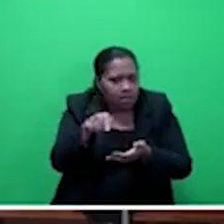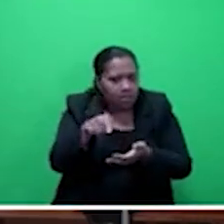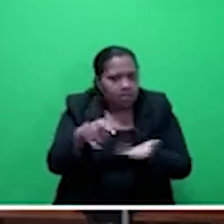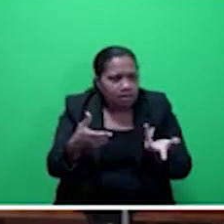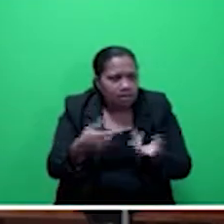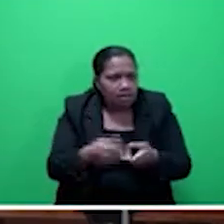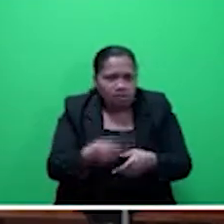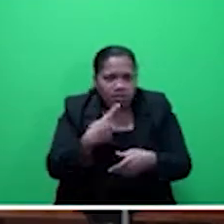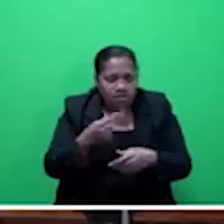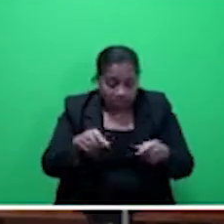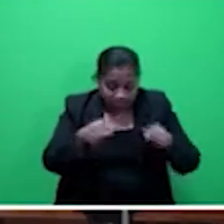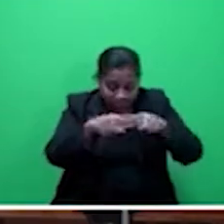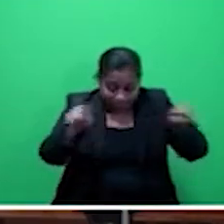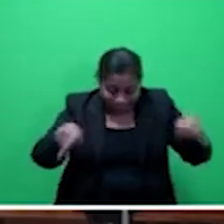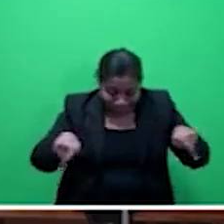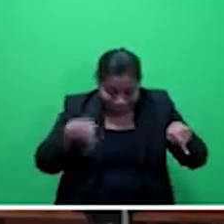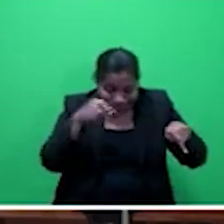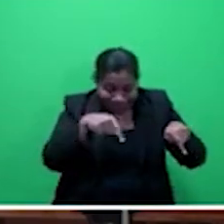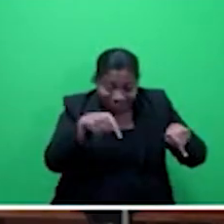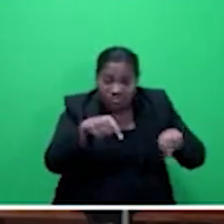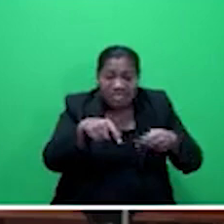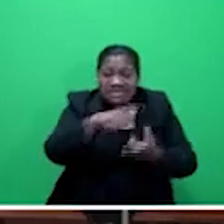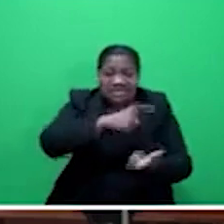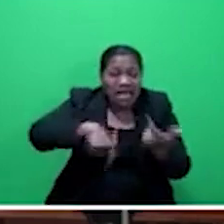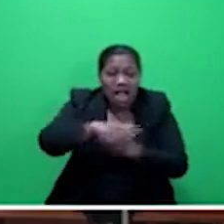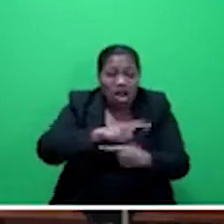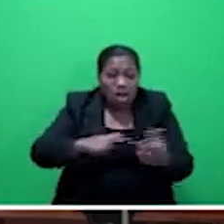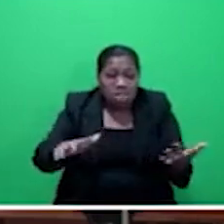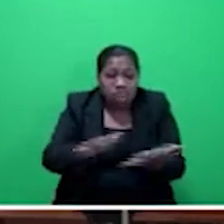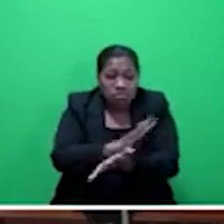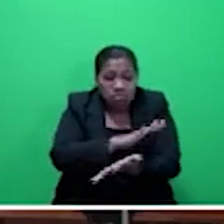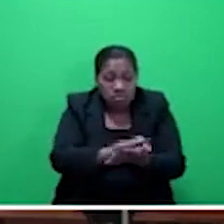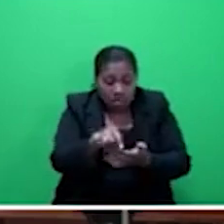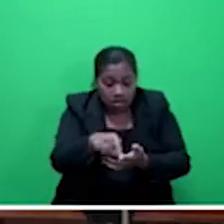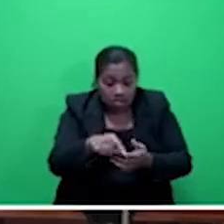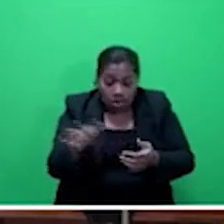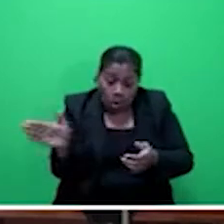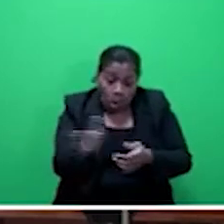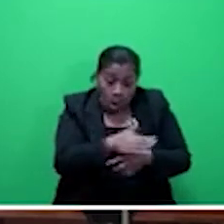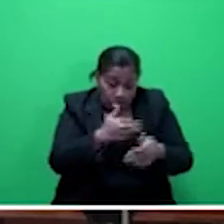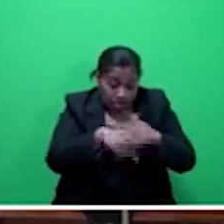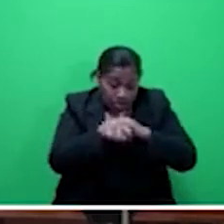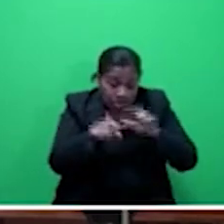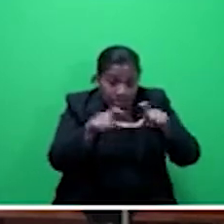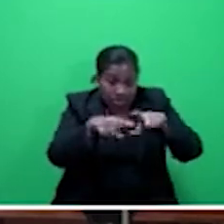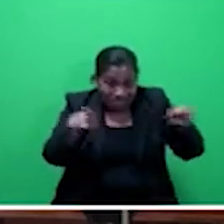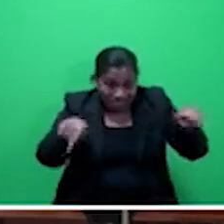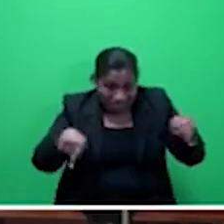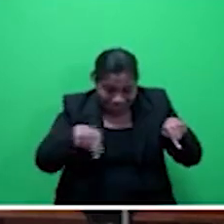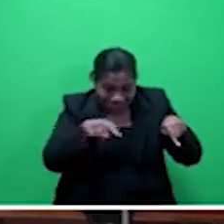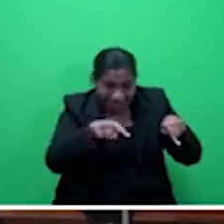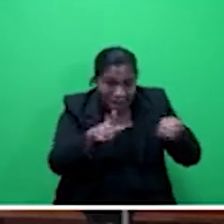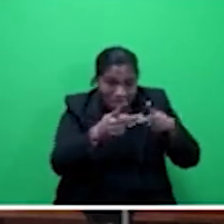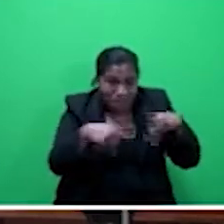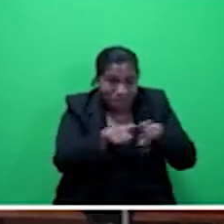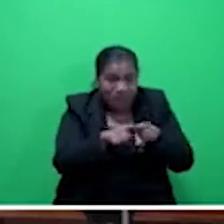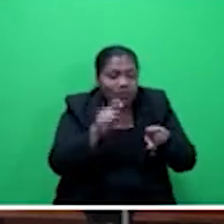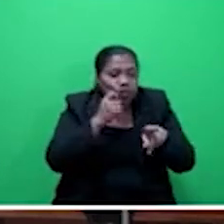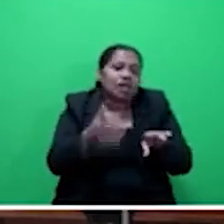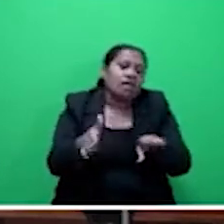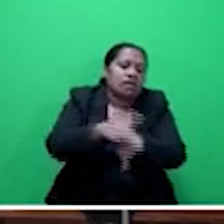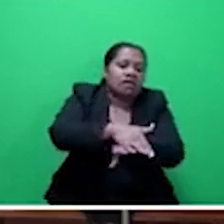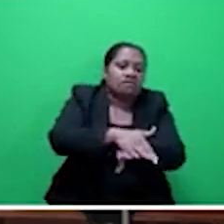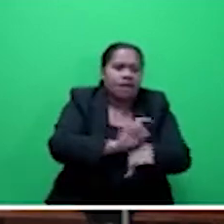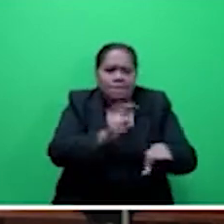say that this area has been cyclone hit, and then everybody in that area will get the cover. But they said, will only cover